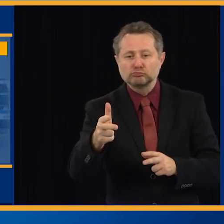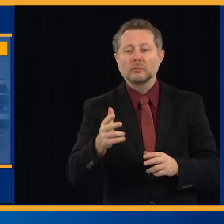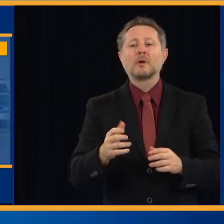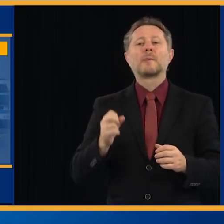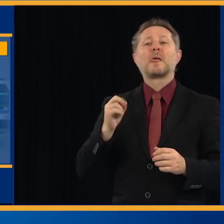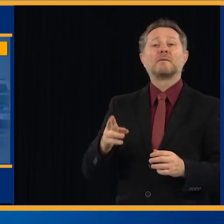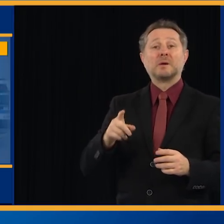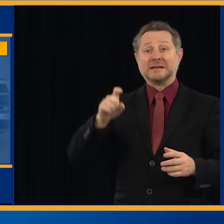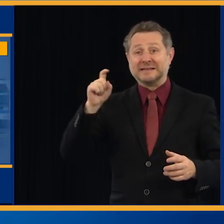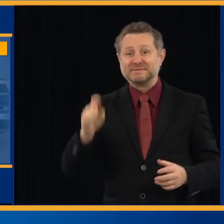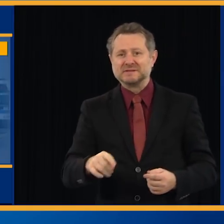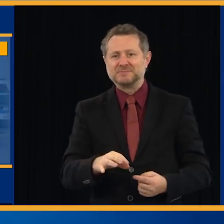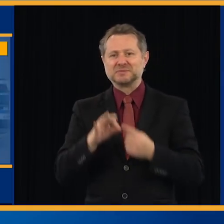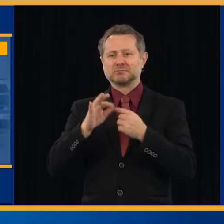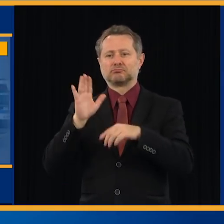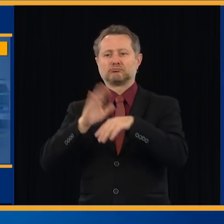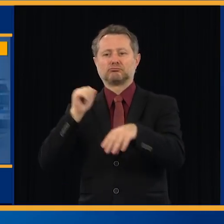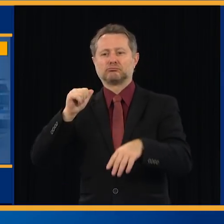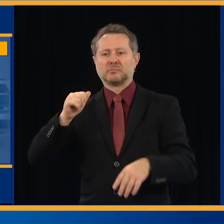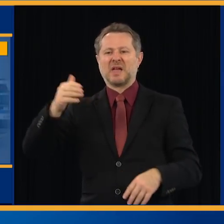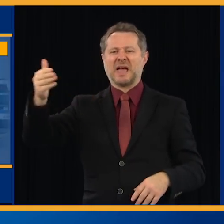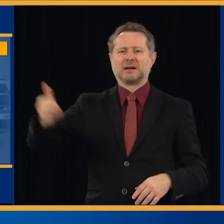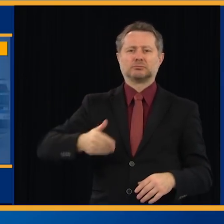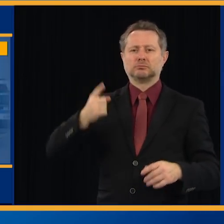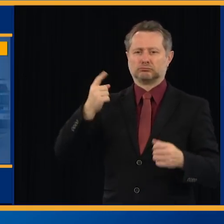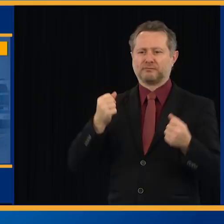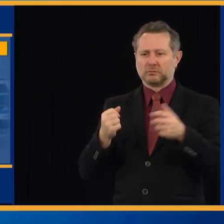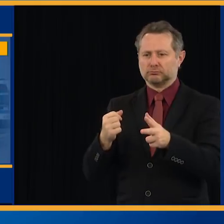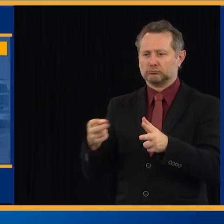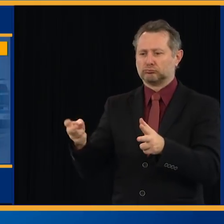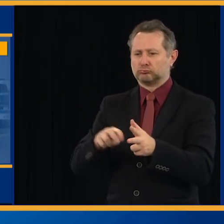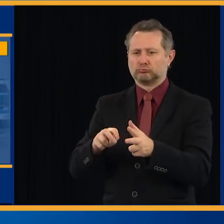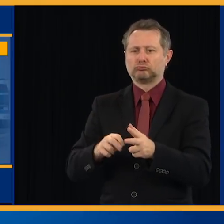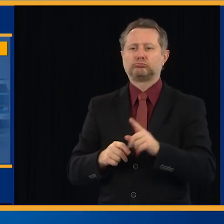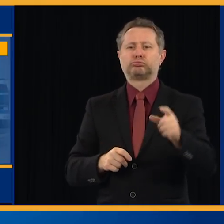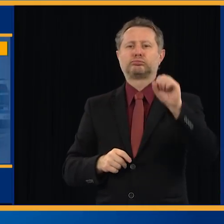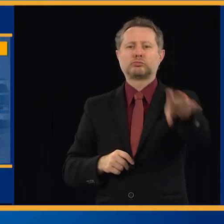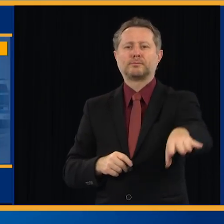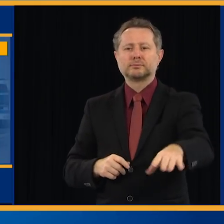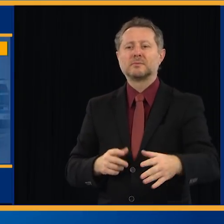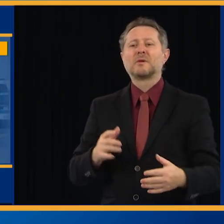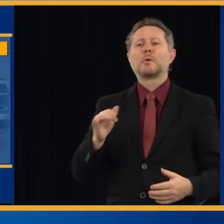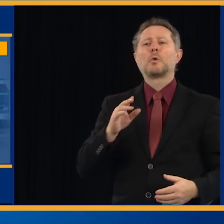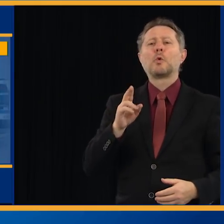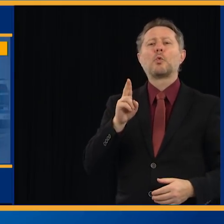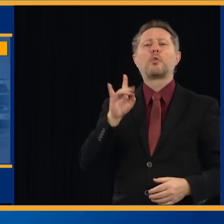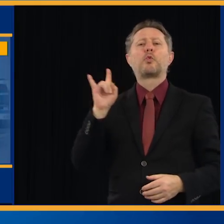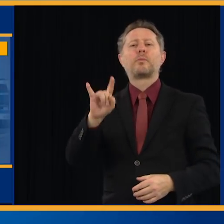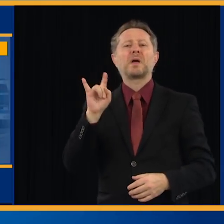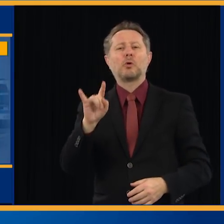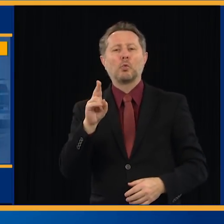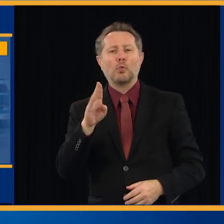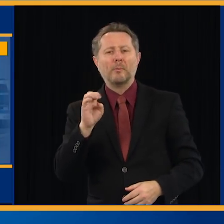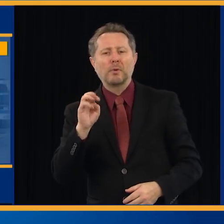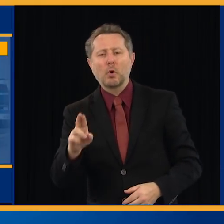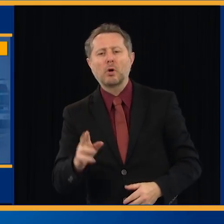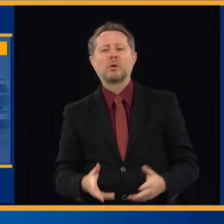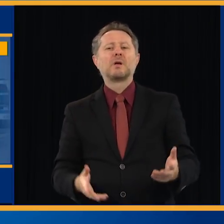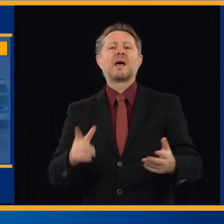to transport a person, the Uber, the Lyft, the Via vehicles,